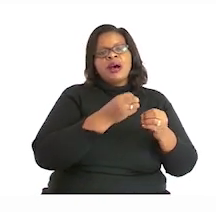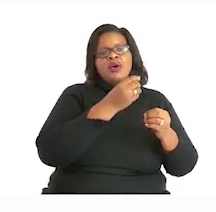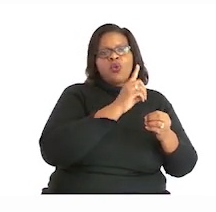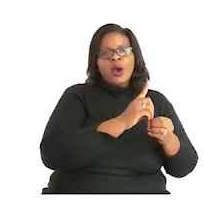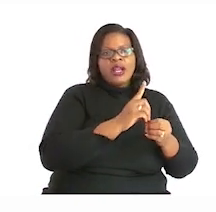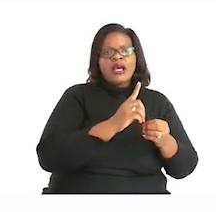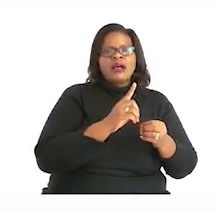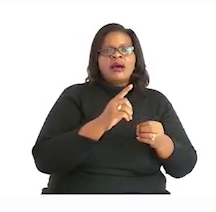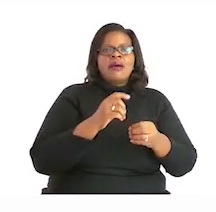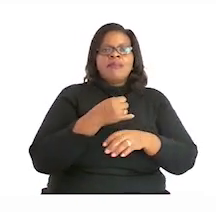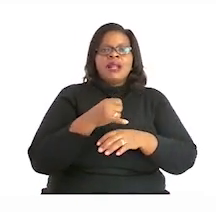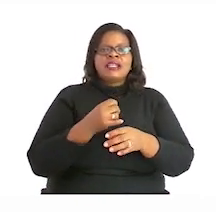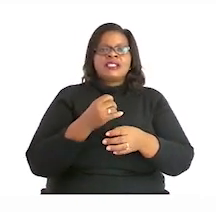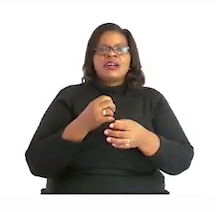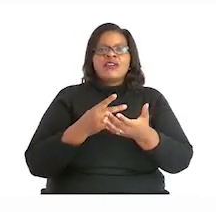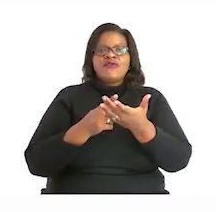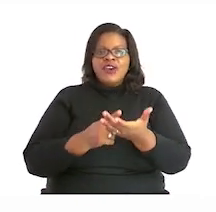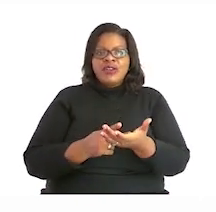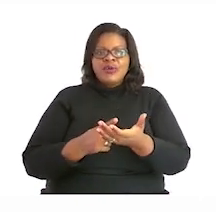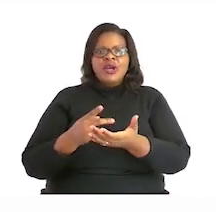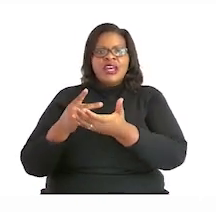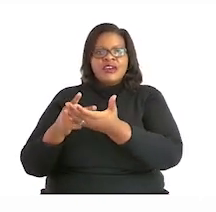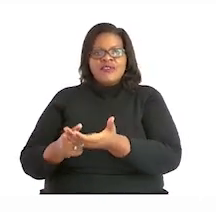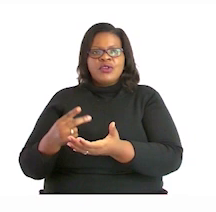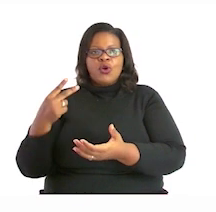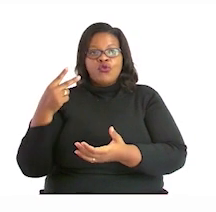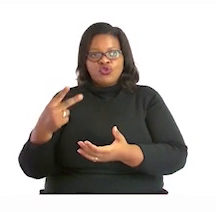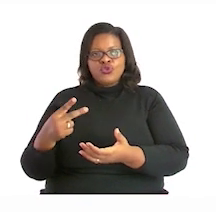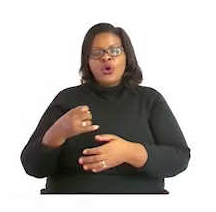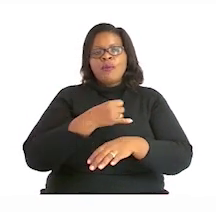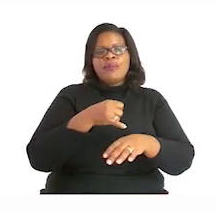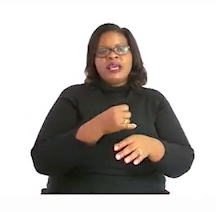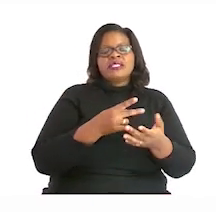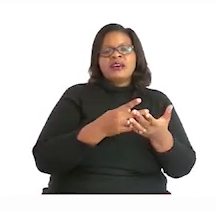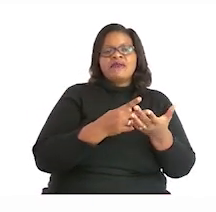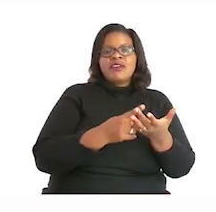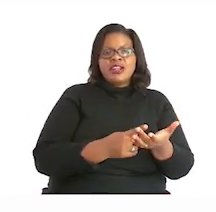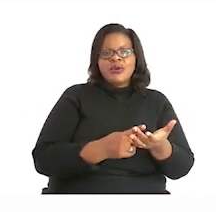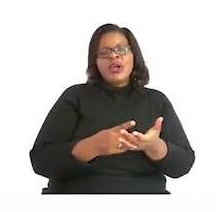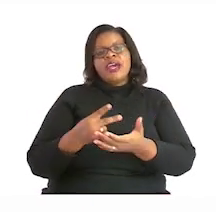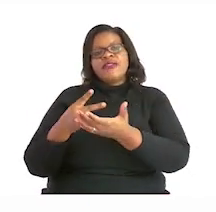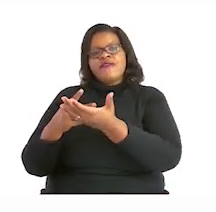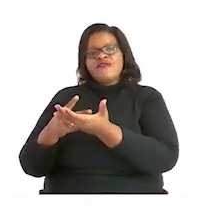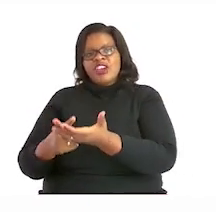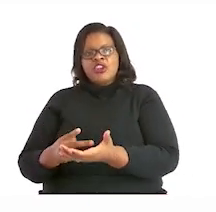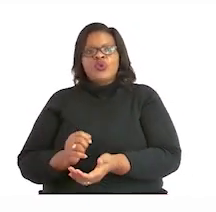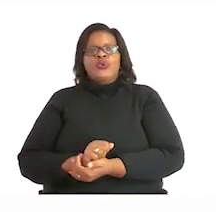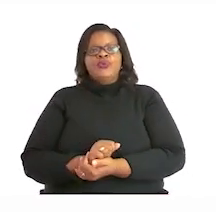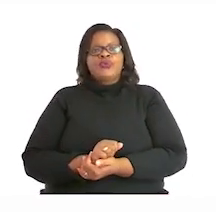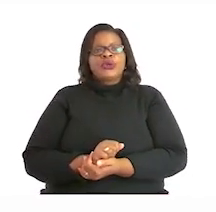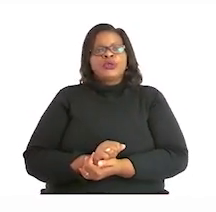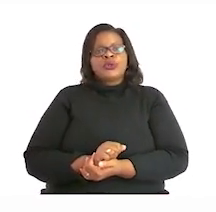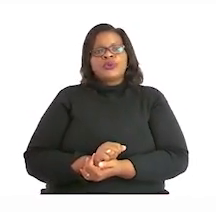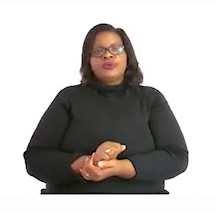hundreds, thousands. Here, 5.1. Fill in the place value and the value of the two. Then we want both the place